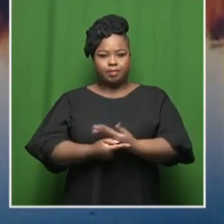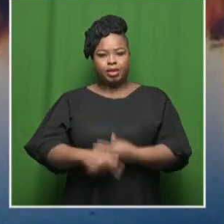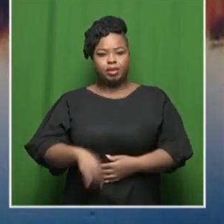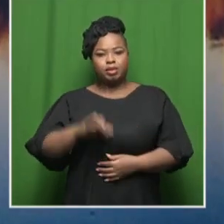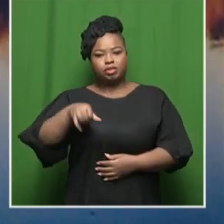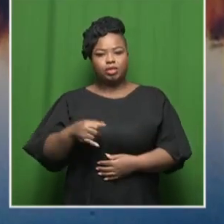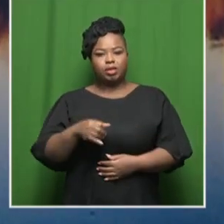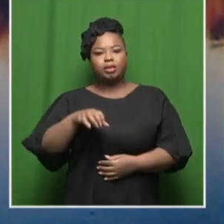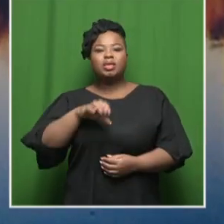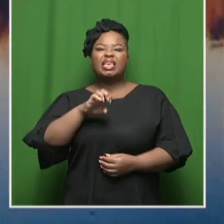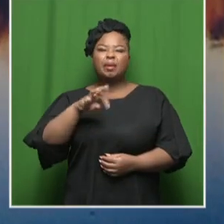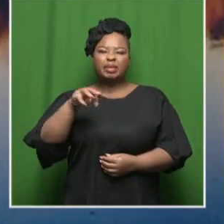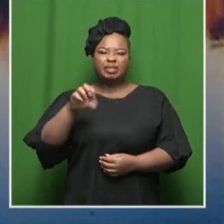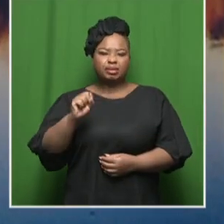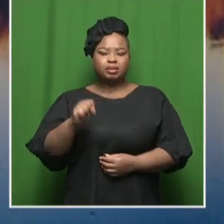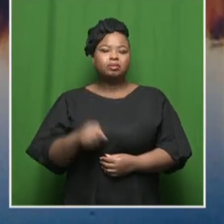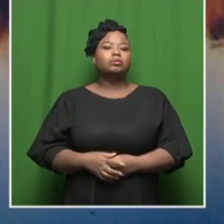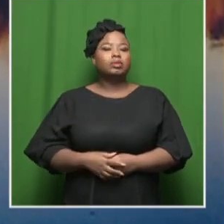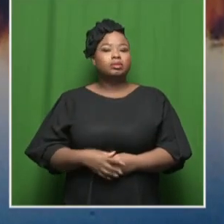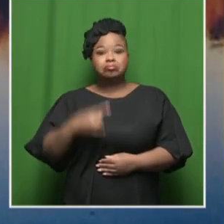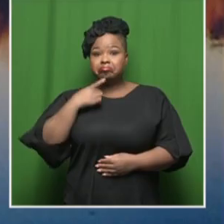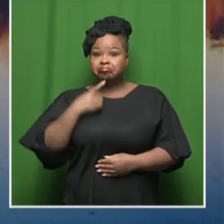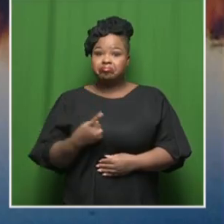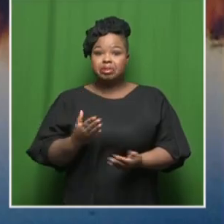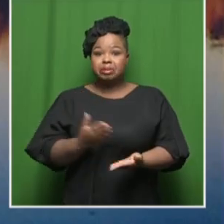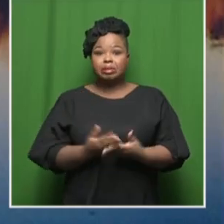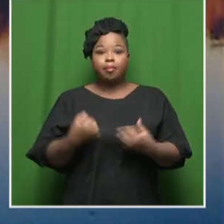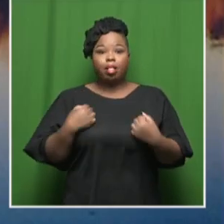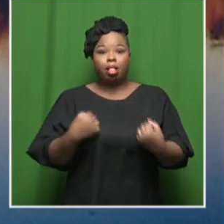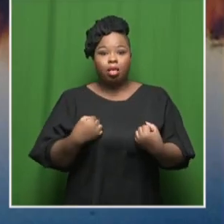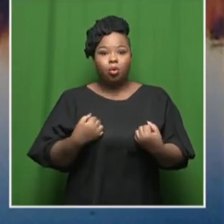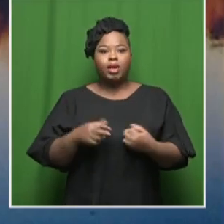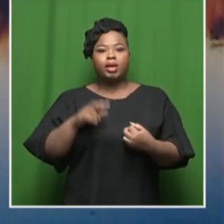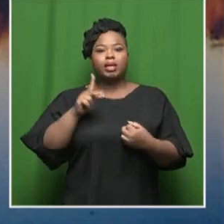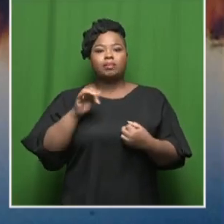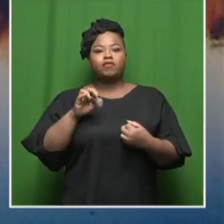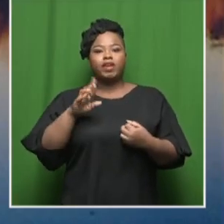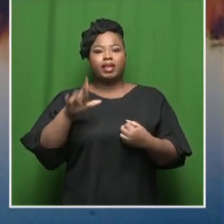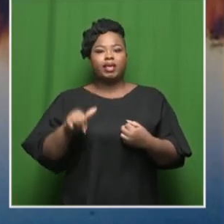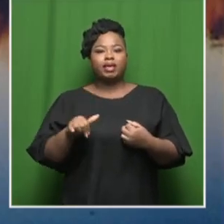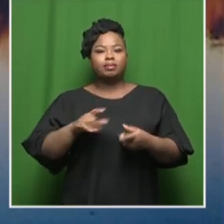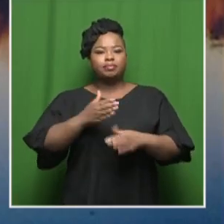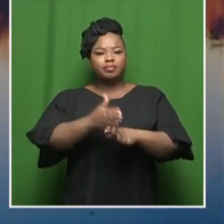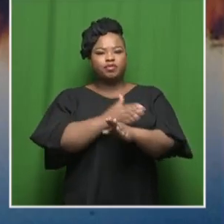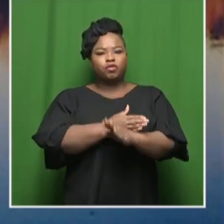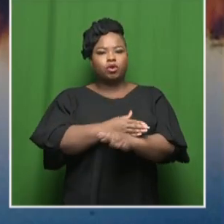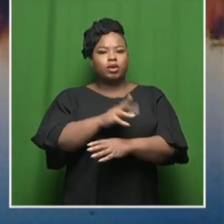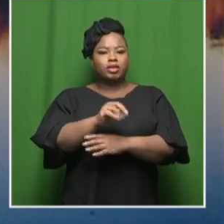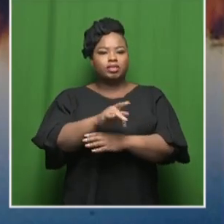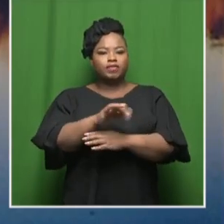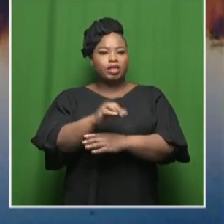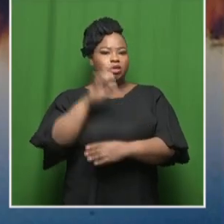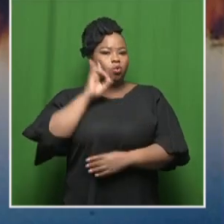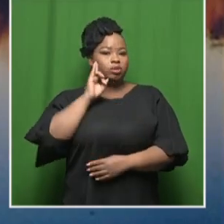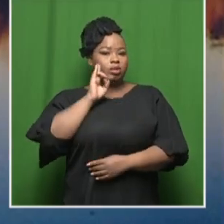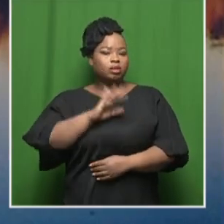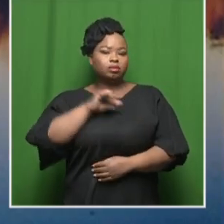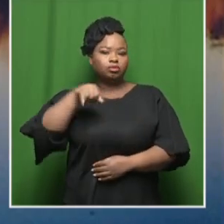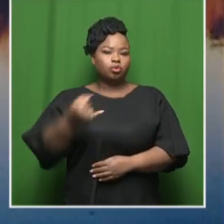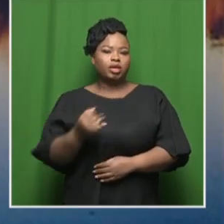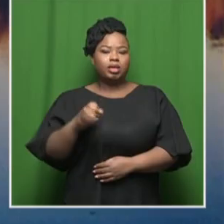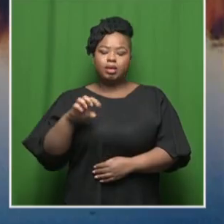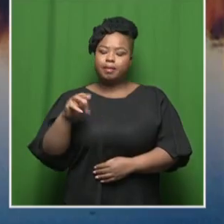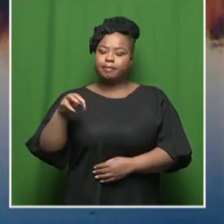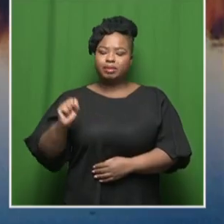Services say some motorists were stranded along Klip Valley Road towards Nansfield Hostel. Djerburg Emergency Management